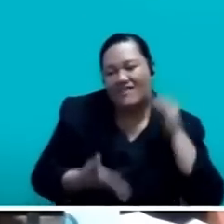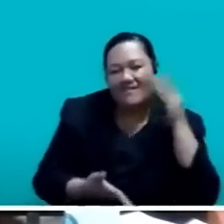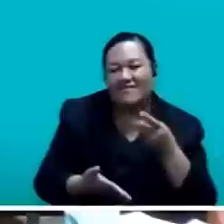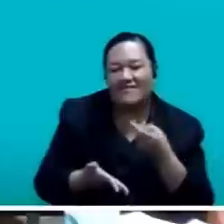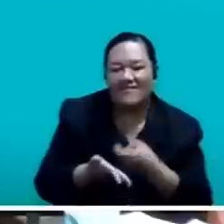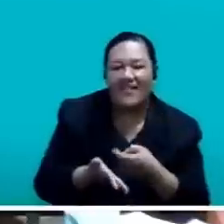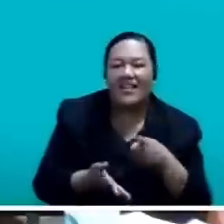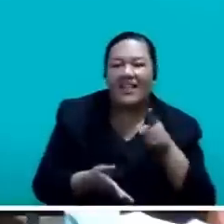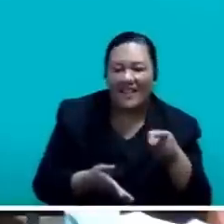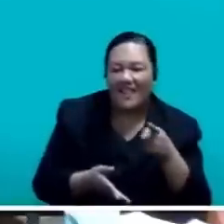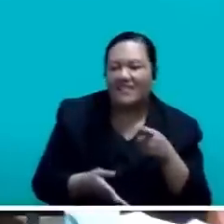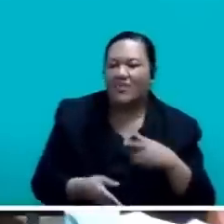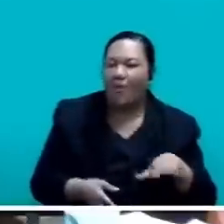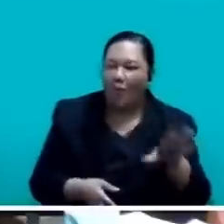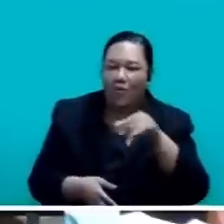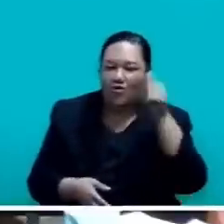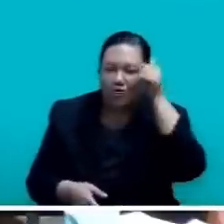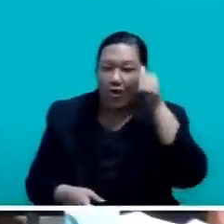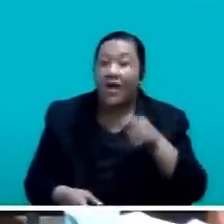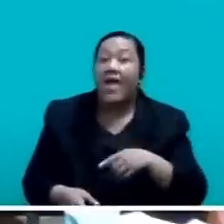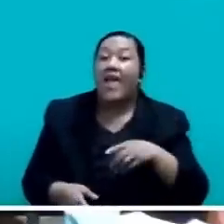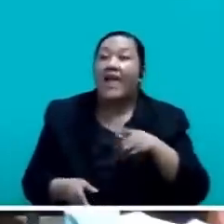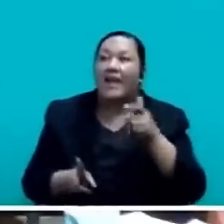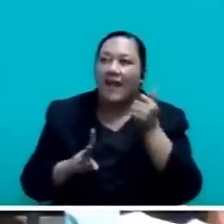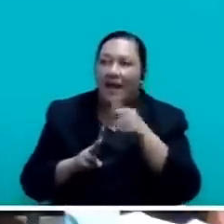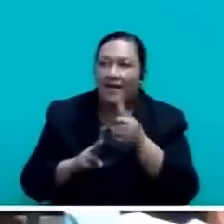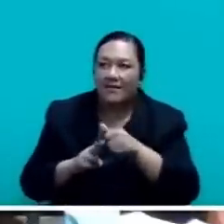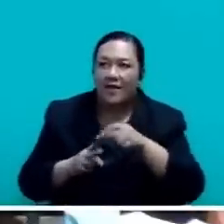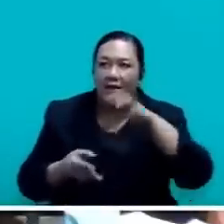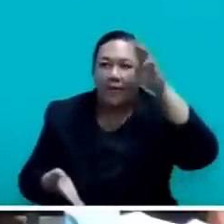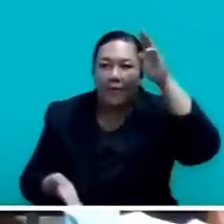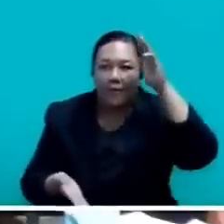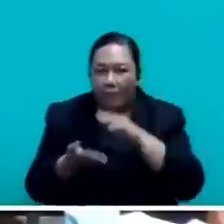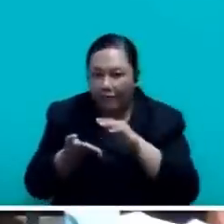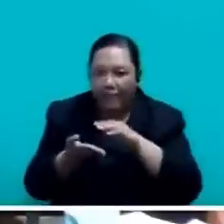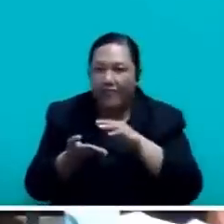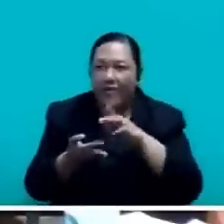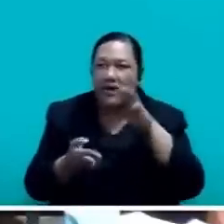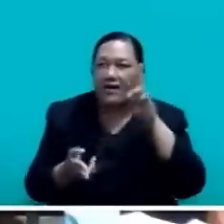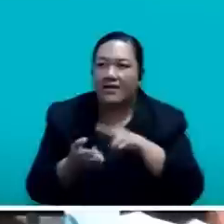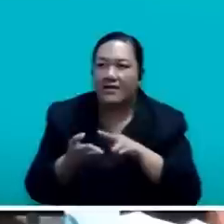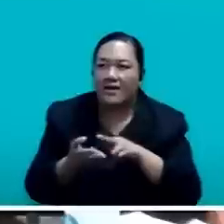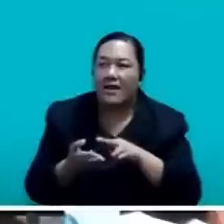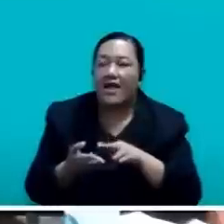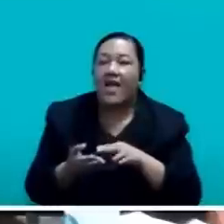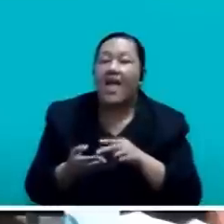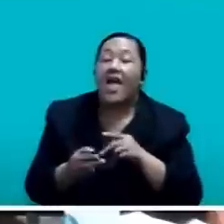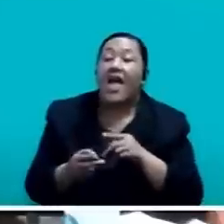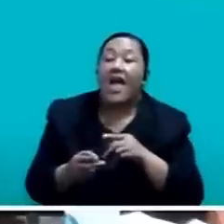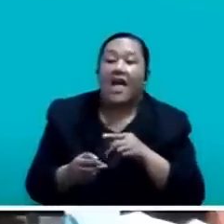that the reduction of VET was driven by politics, was not driven by economics.